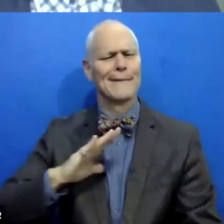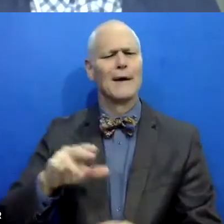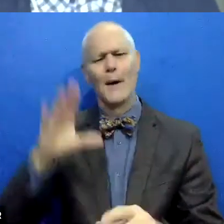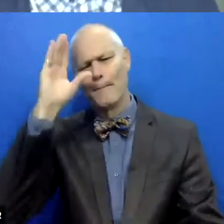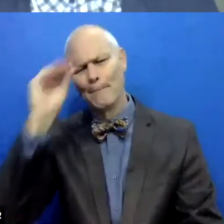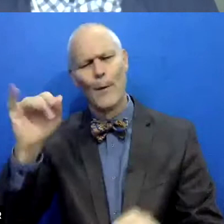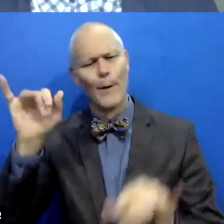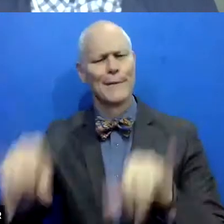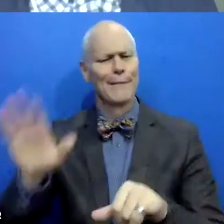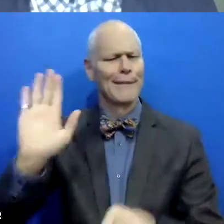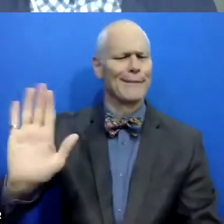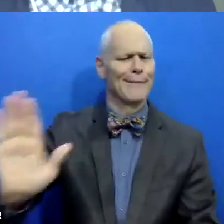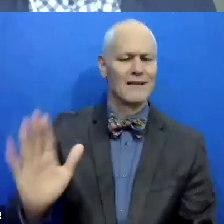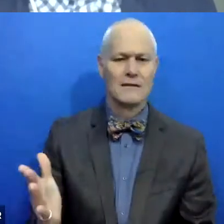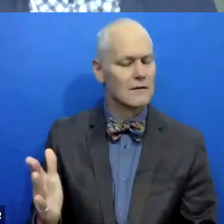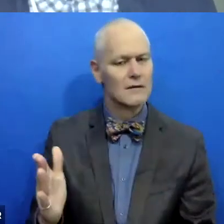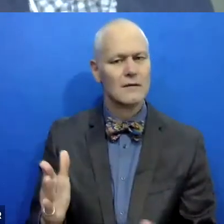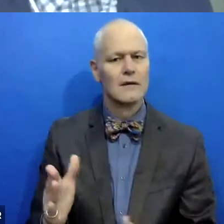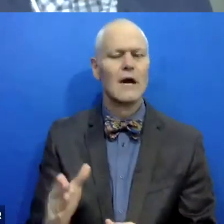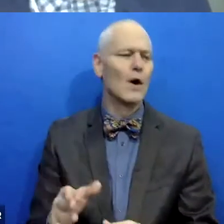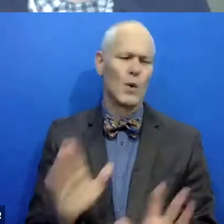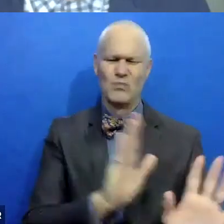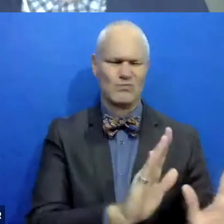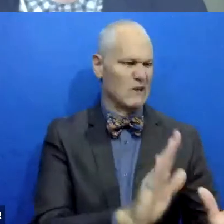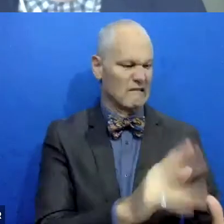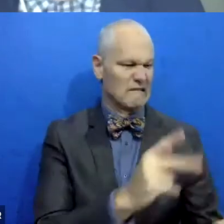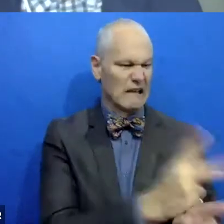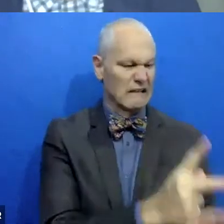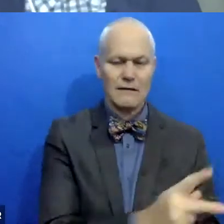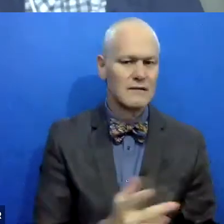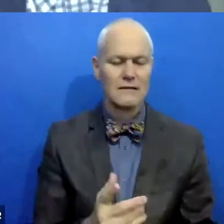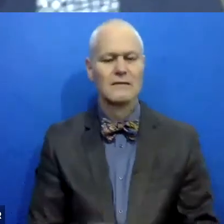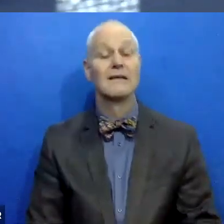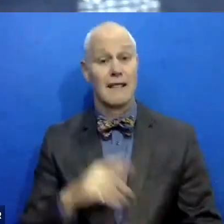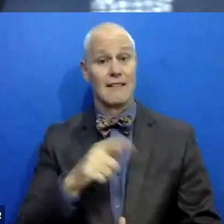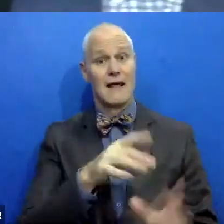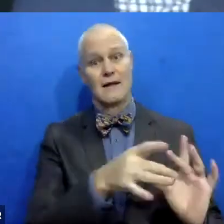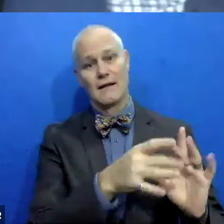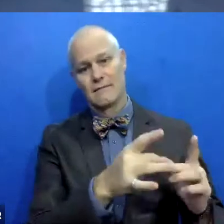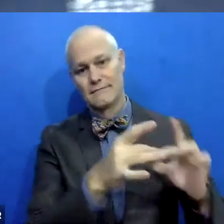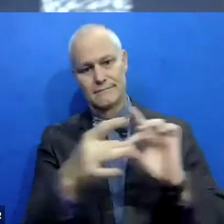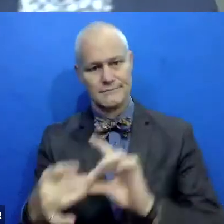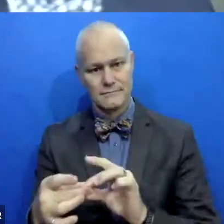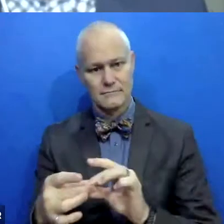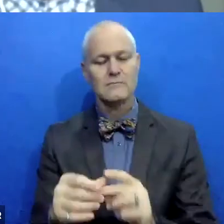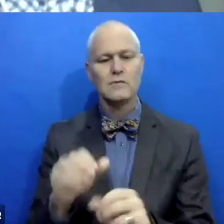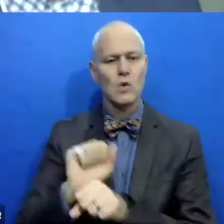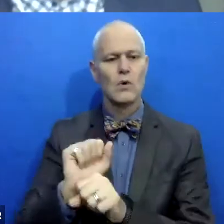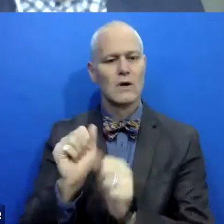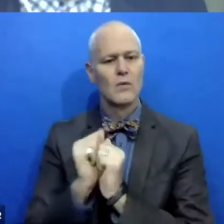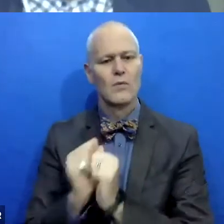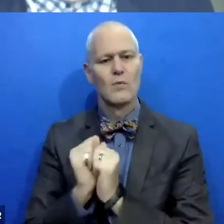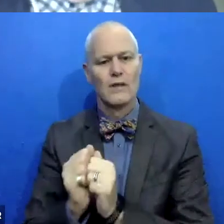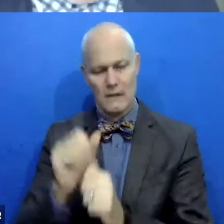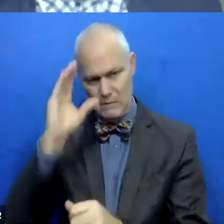and men being taken more seriously than girls and women. And that led me to working with a guy who was working at the